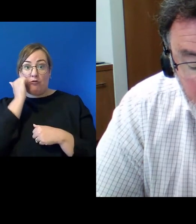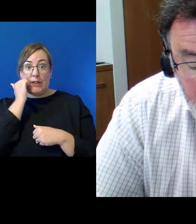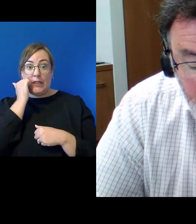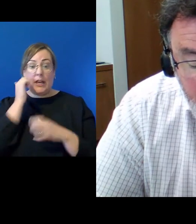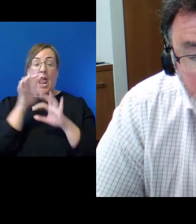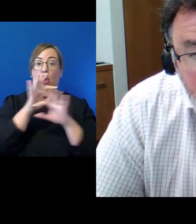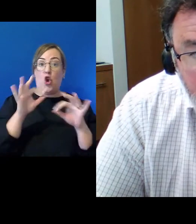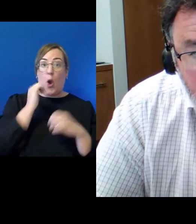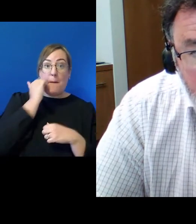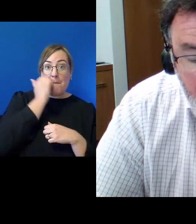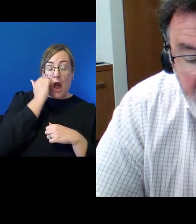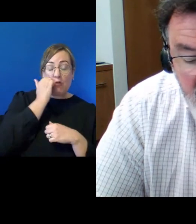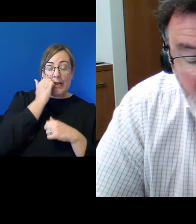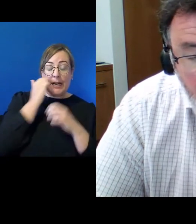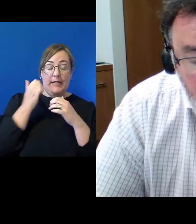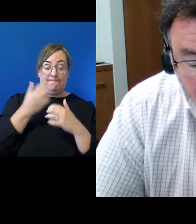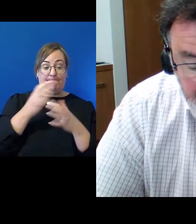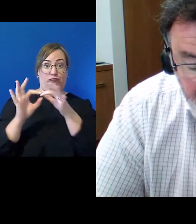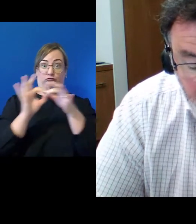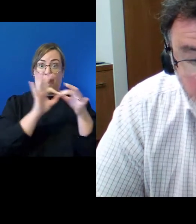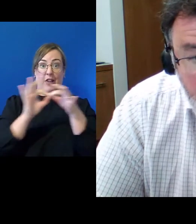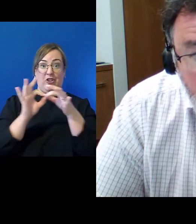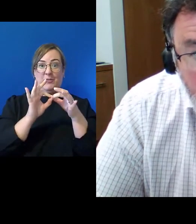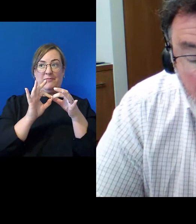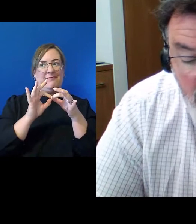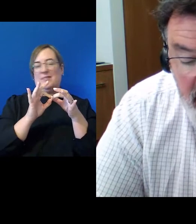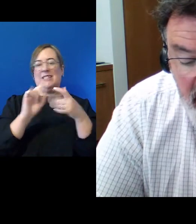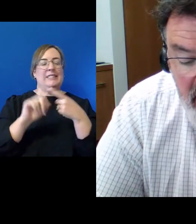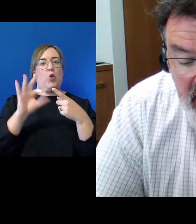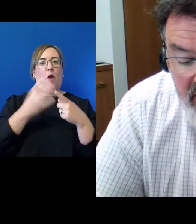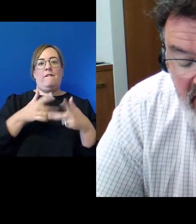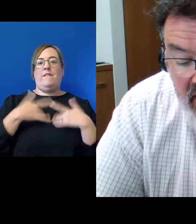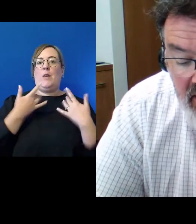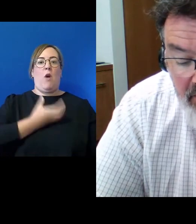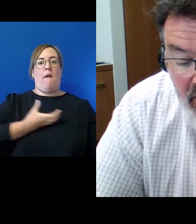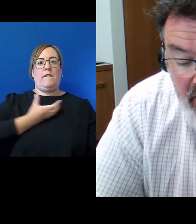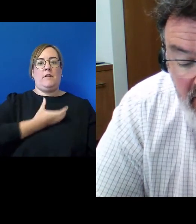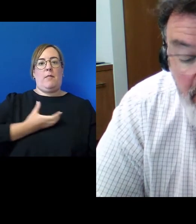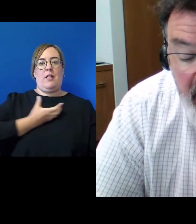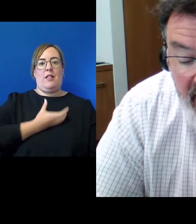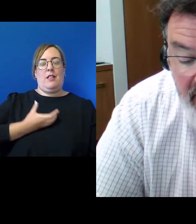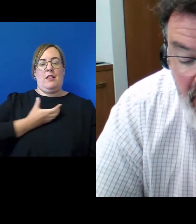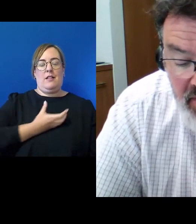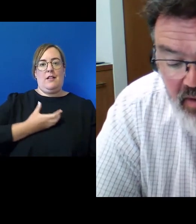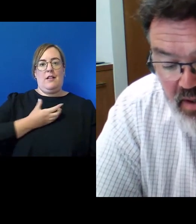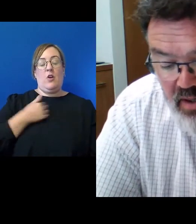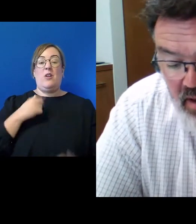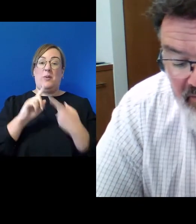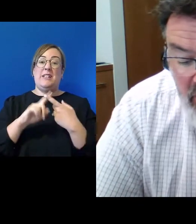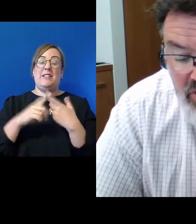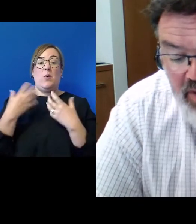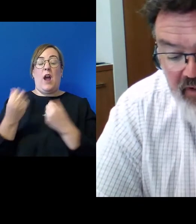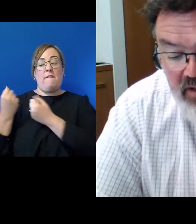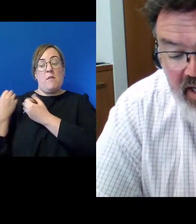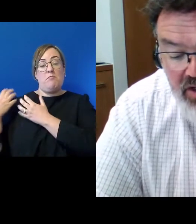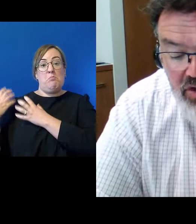to test our collective comfort zones. We still seem to bear the burden of